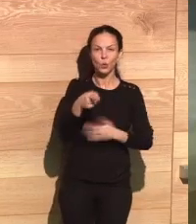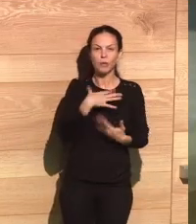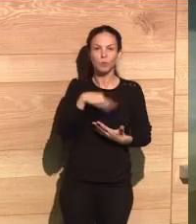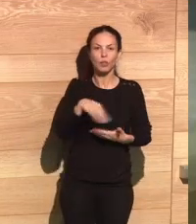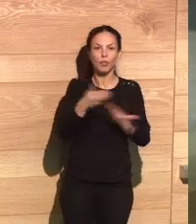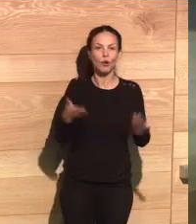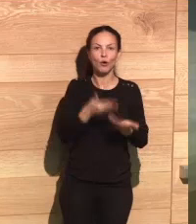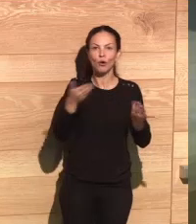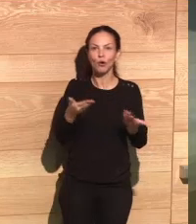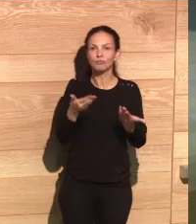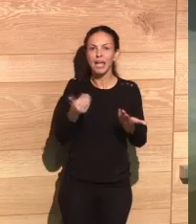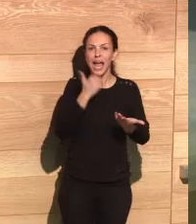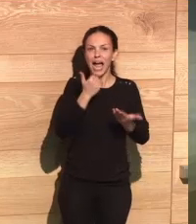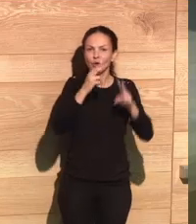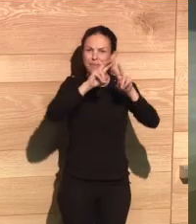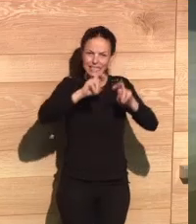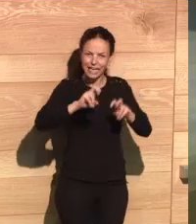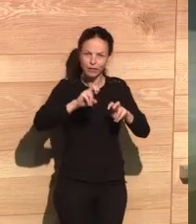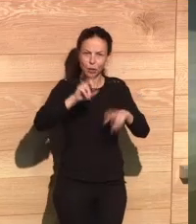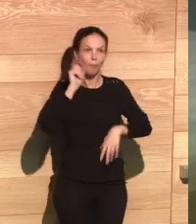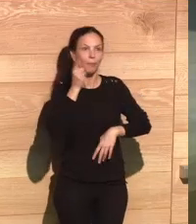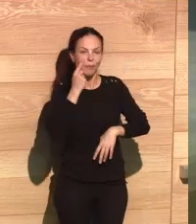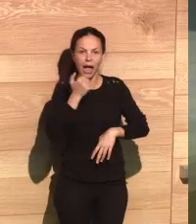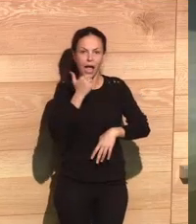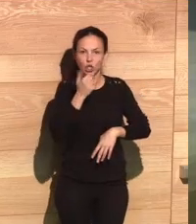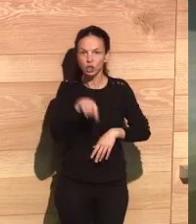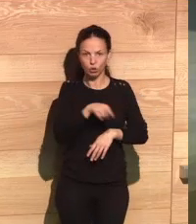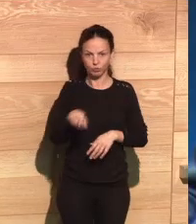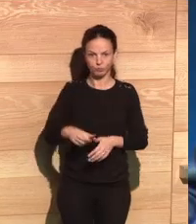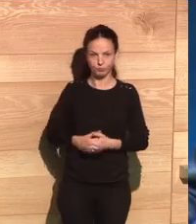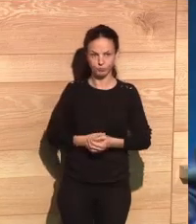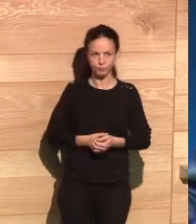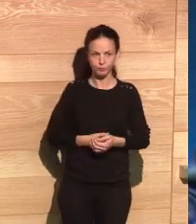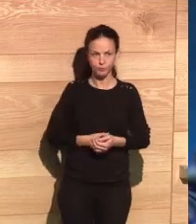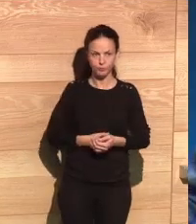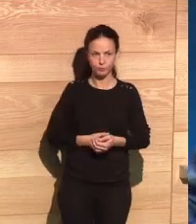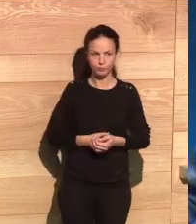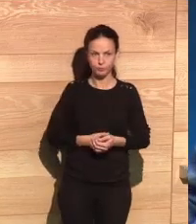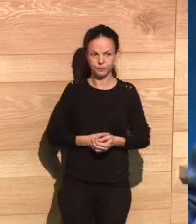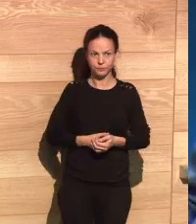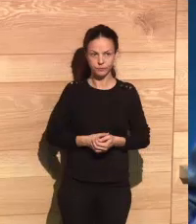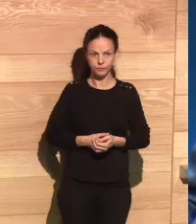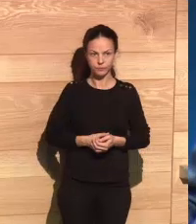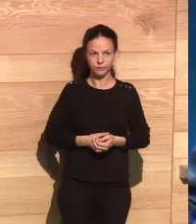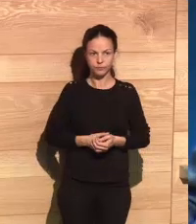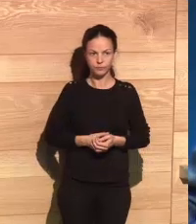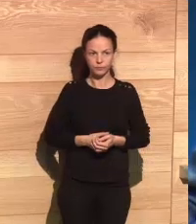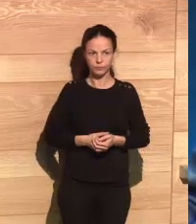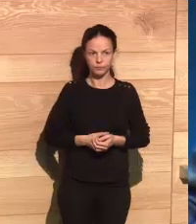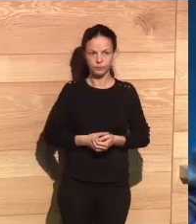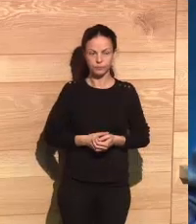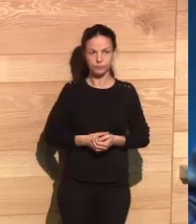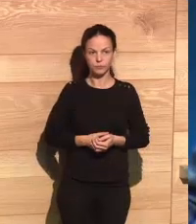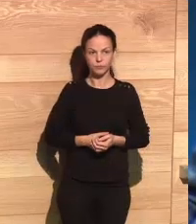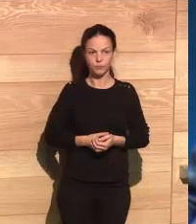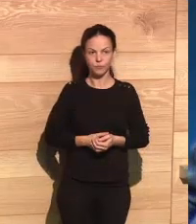developments and new progresses? What have you been able to find through this research? Well, I agree with everything Karisa said